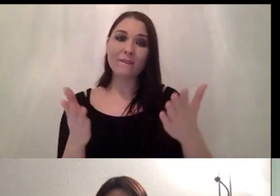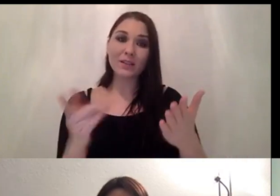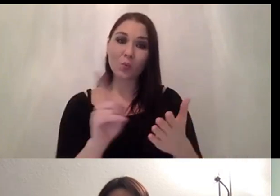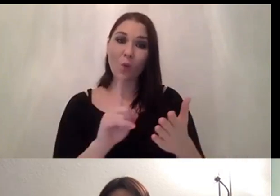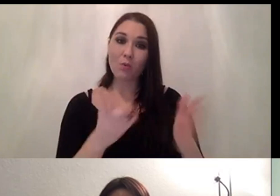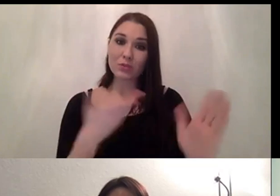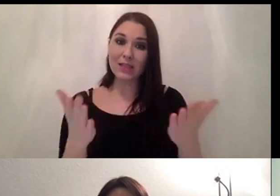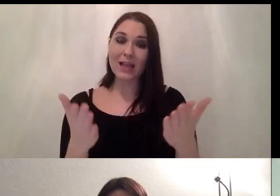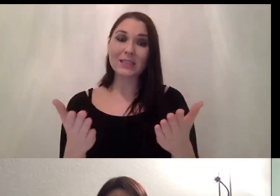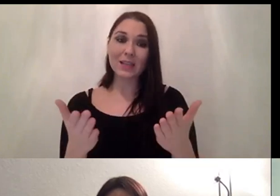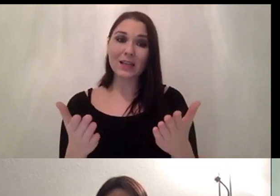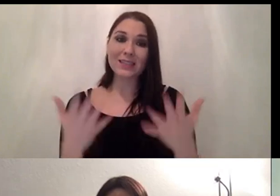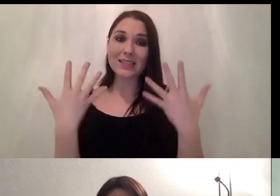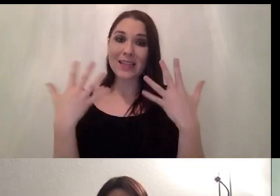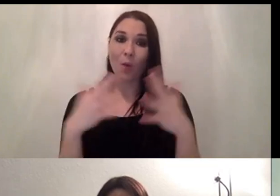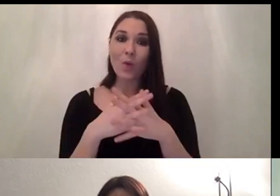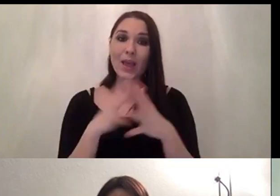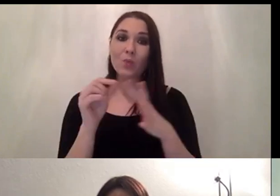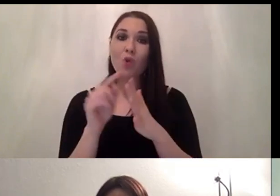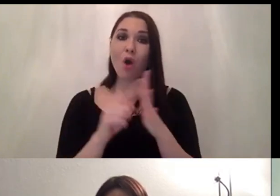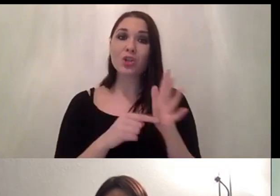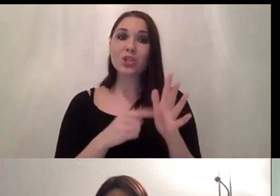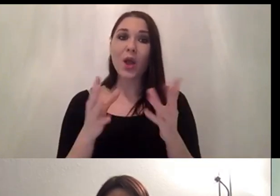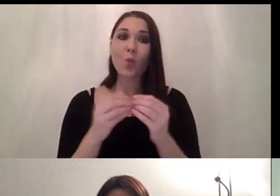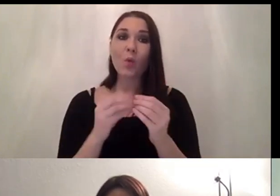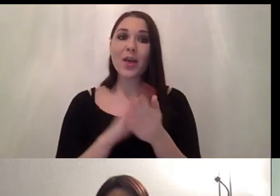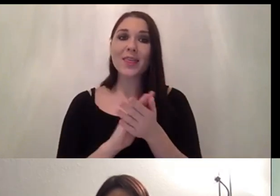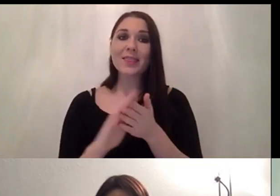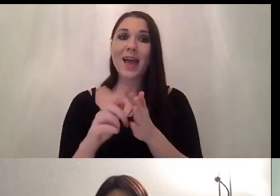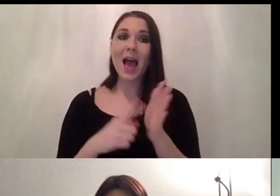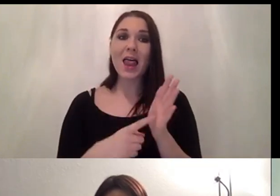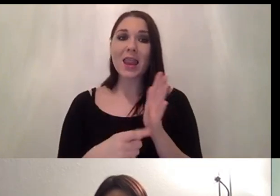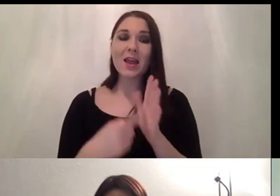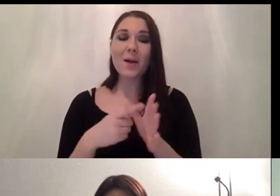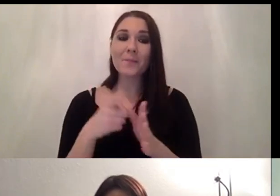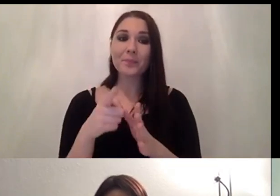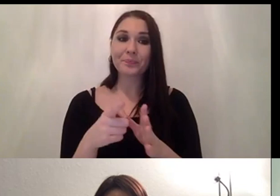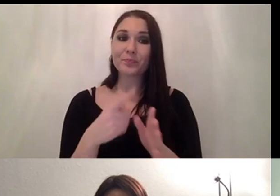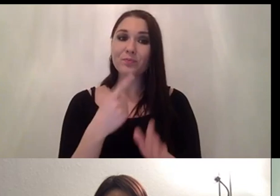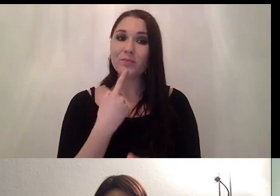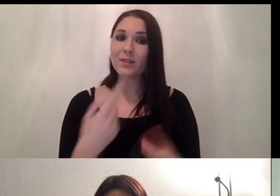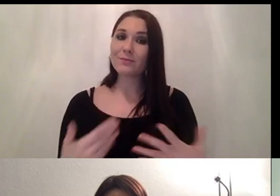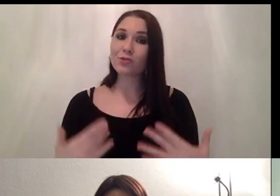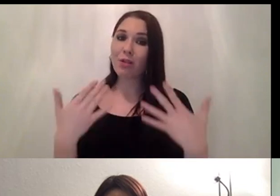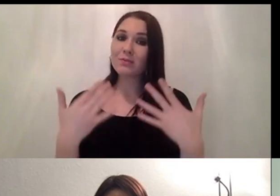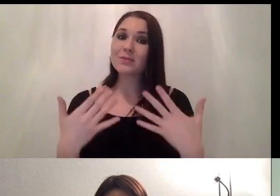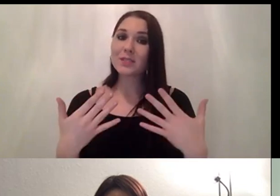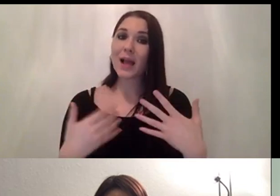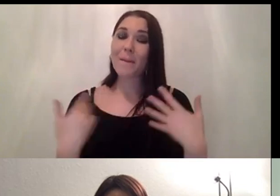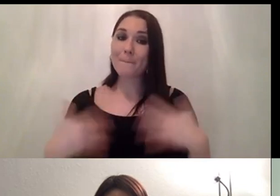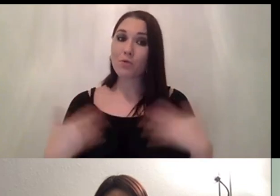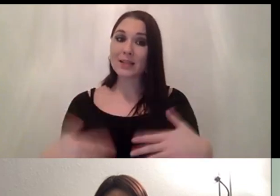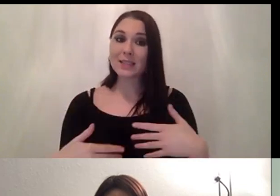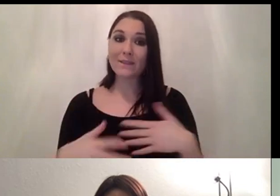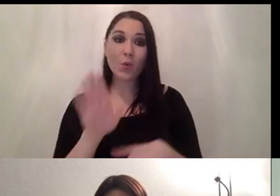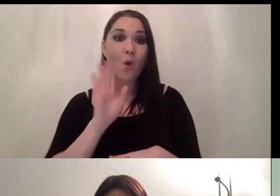on they've done a 10-week project with hella they stated that their results were pretty impressive have you ever heard